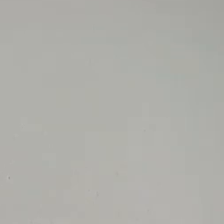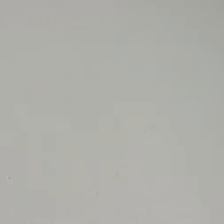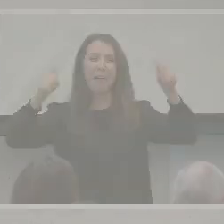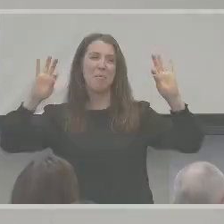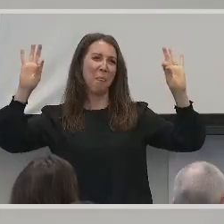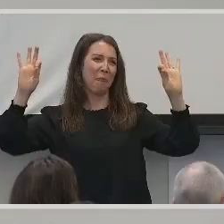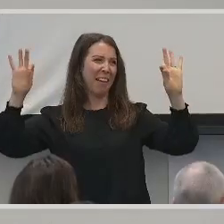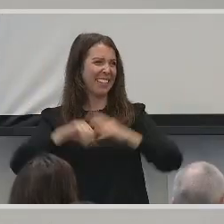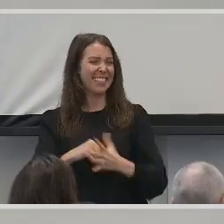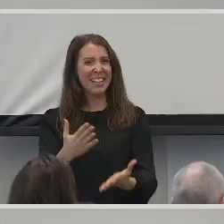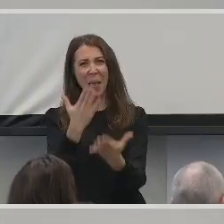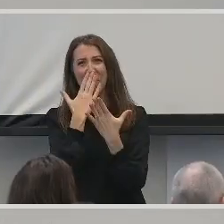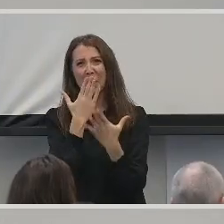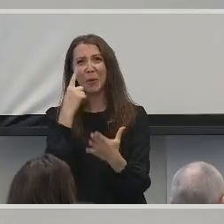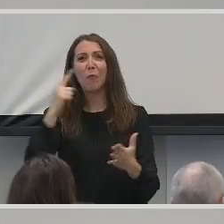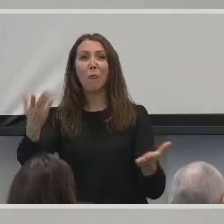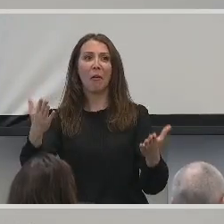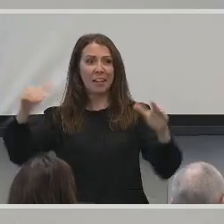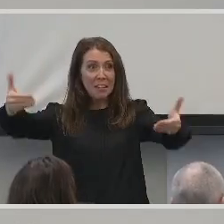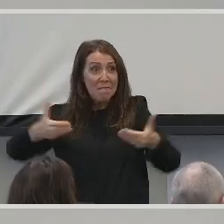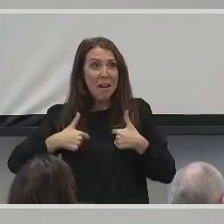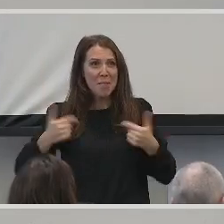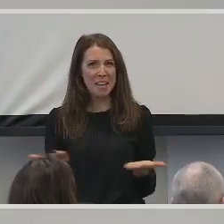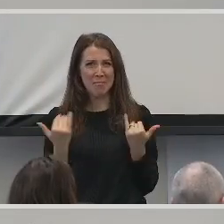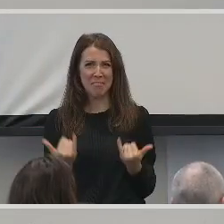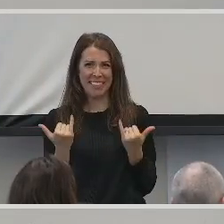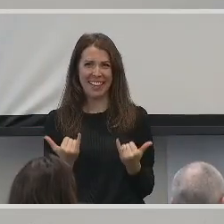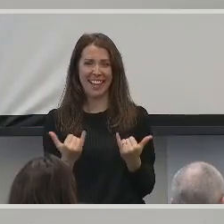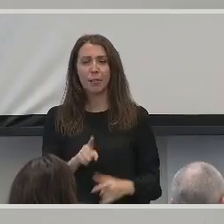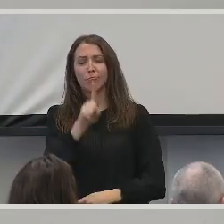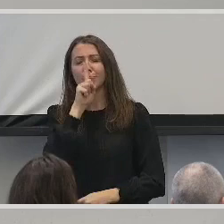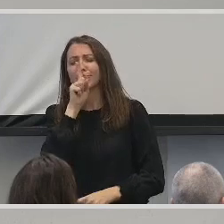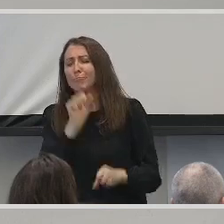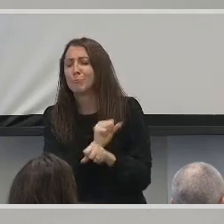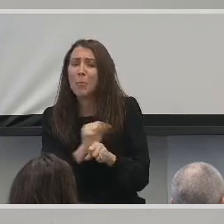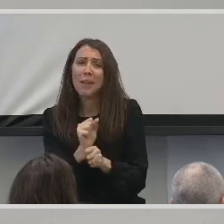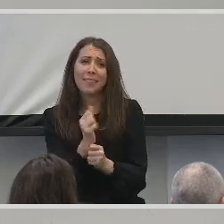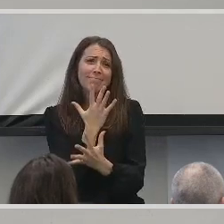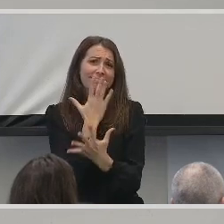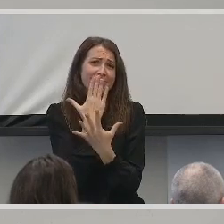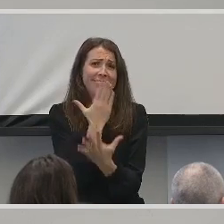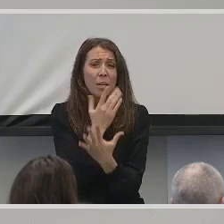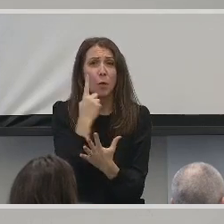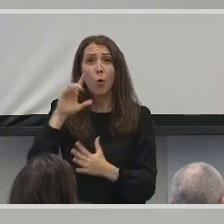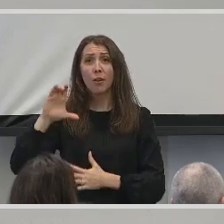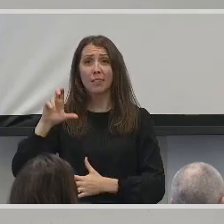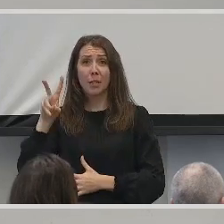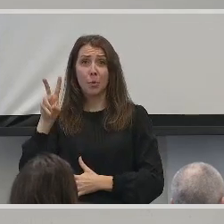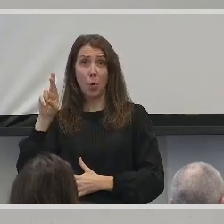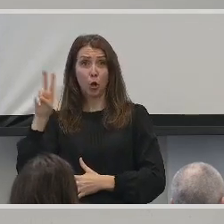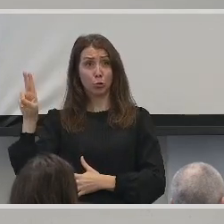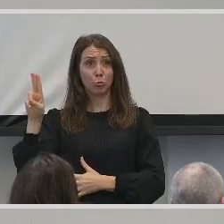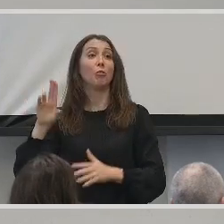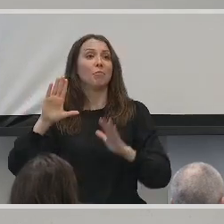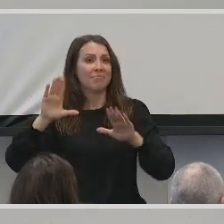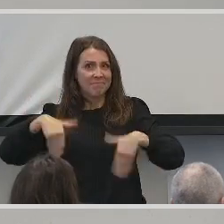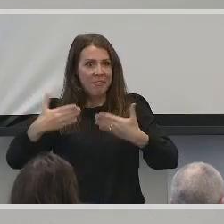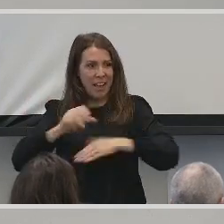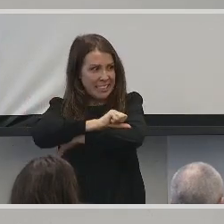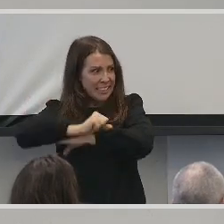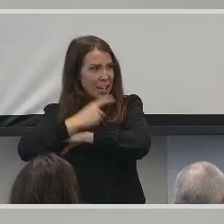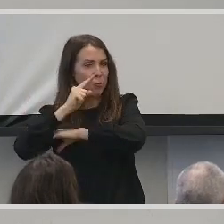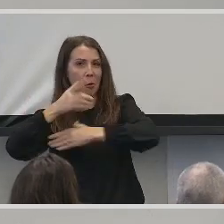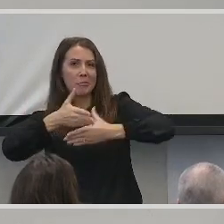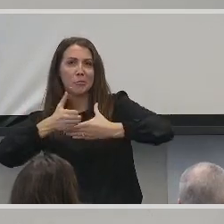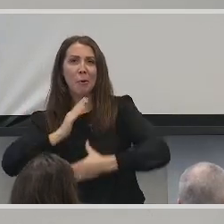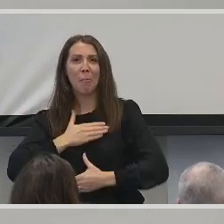Perfect. Thank you for having me here today, and I am truly grateful to Case Weston for providing me with this platform to share my story.